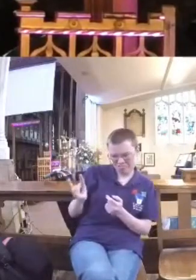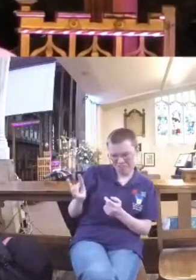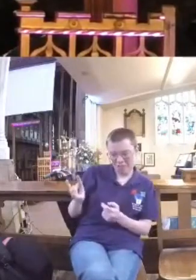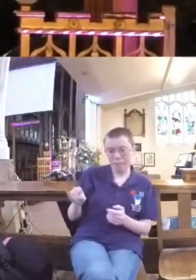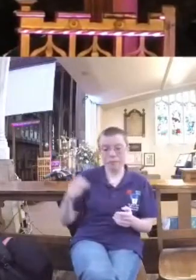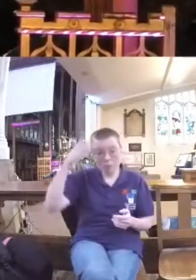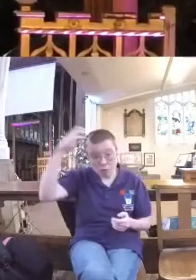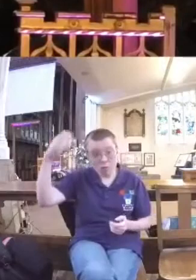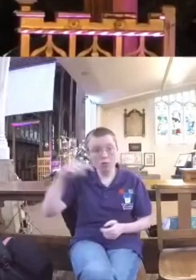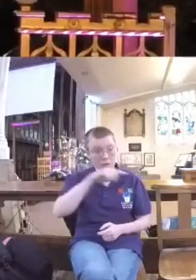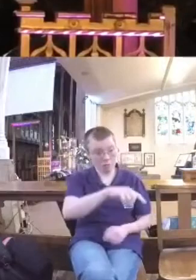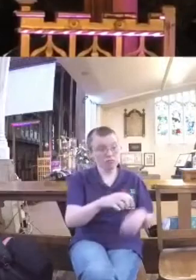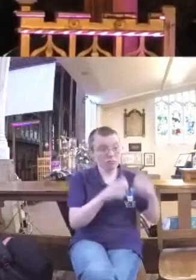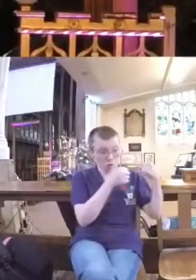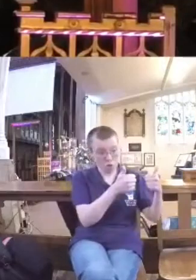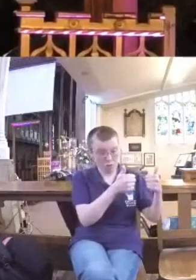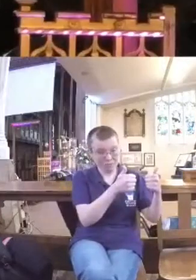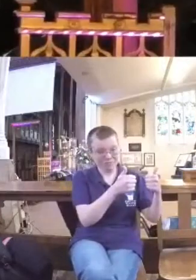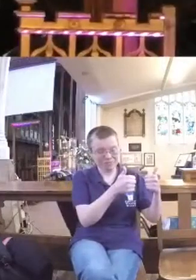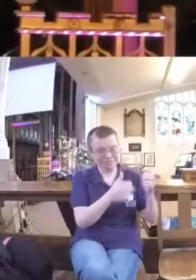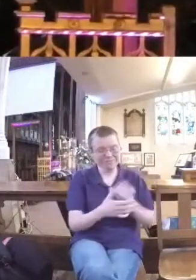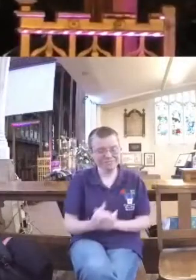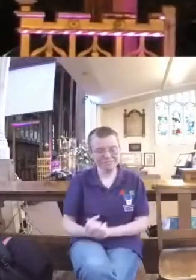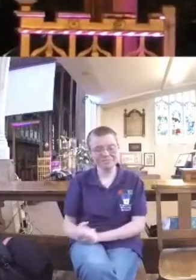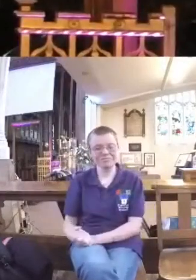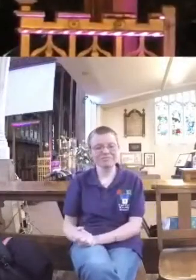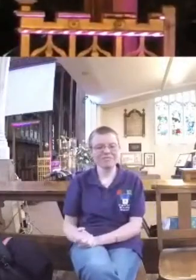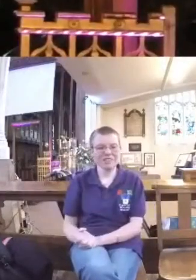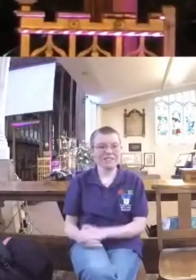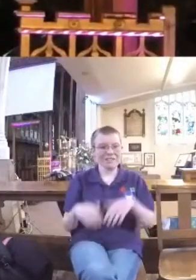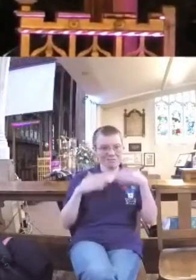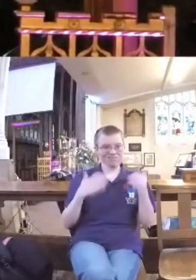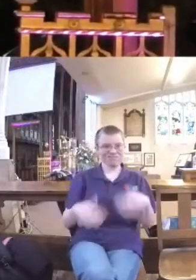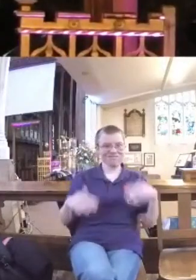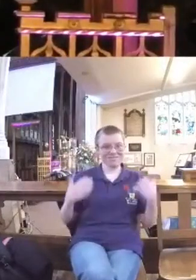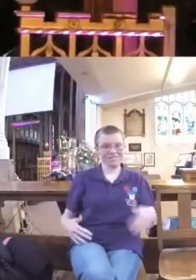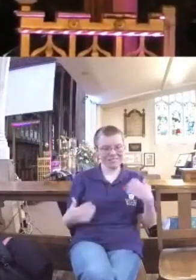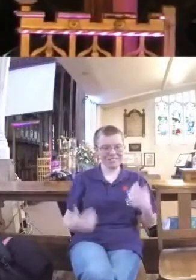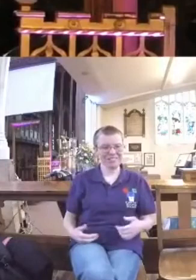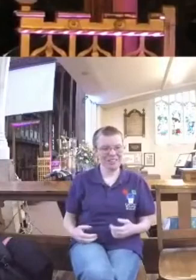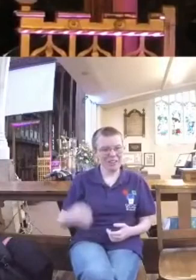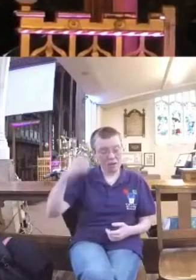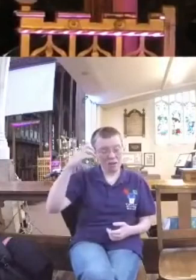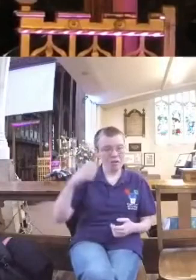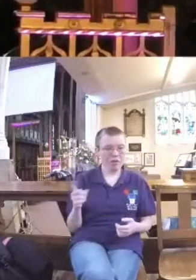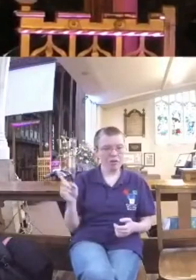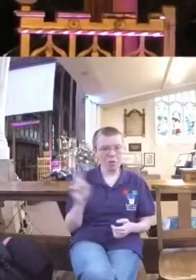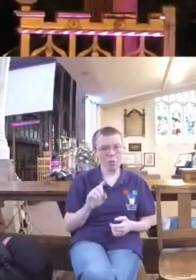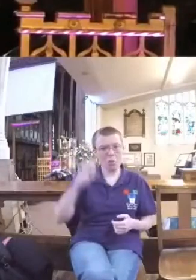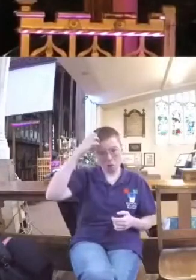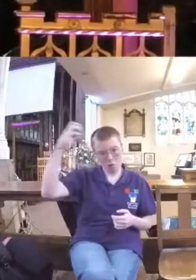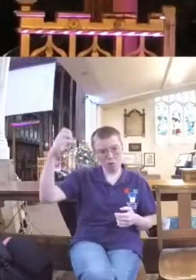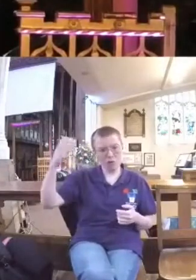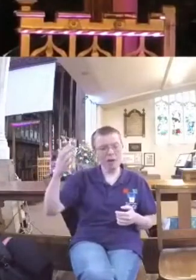So that's key to know. Now, it's absolutely amazing what Isaiah accomplished with the Lord's